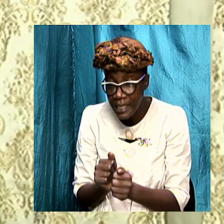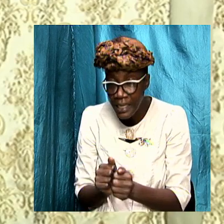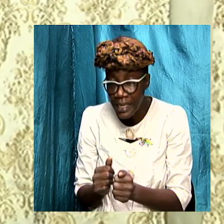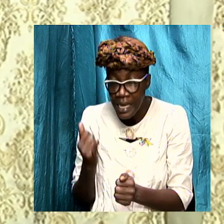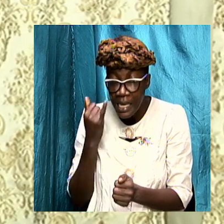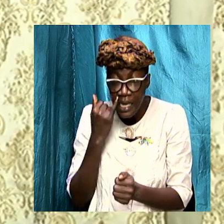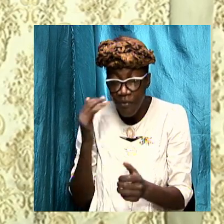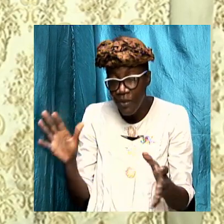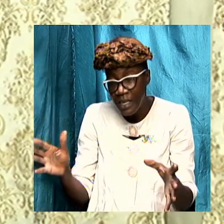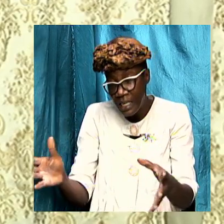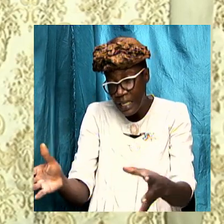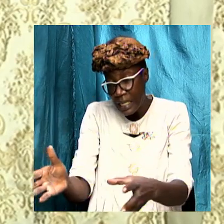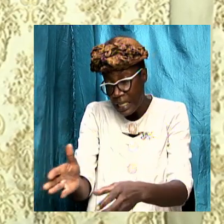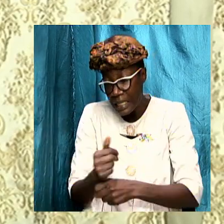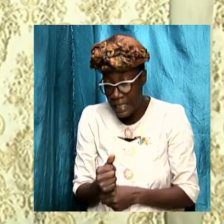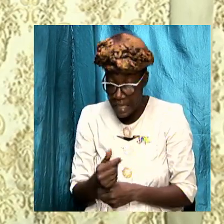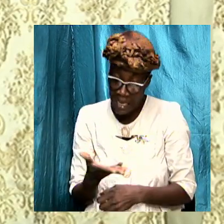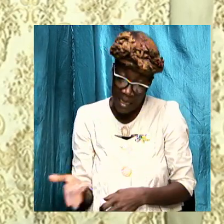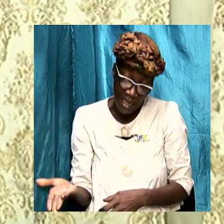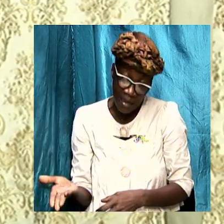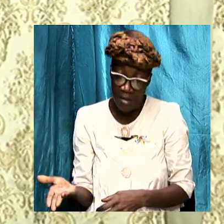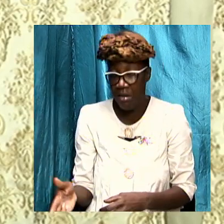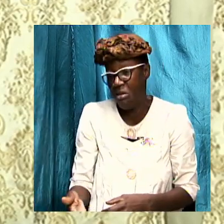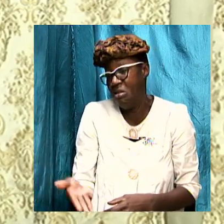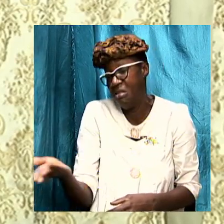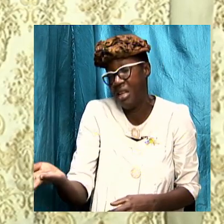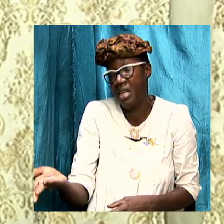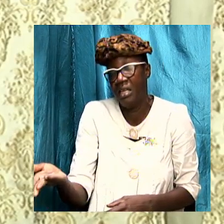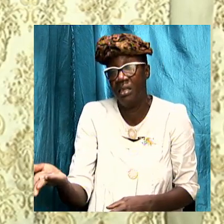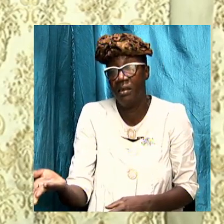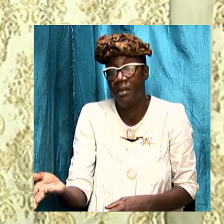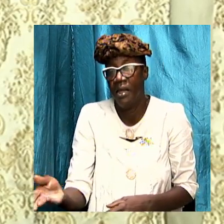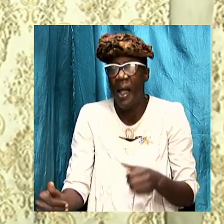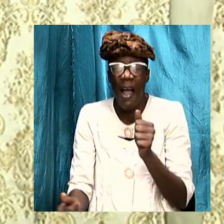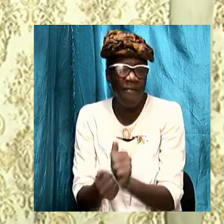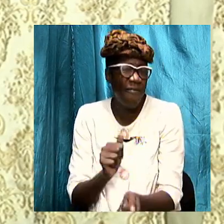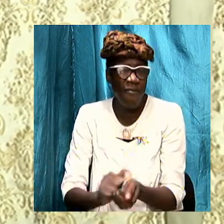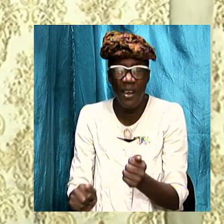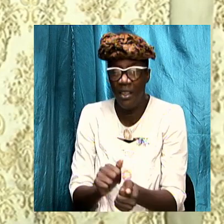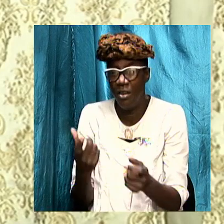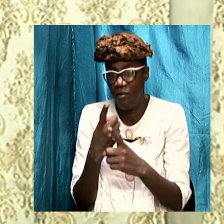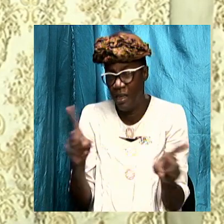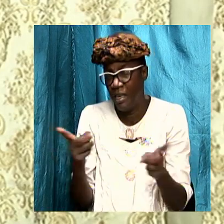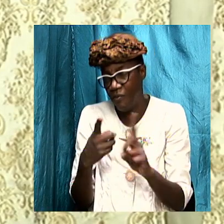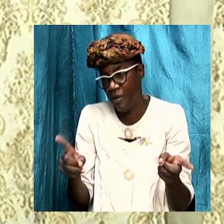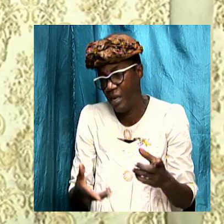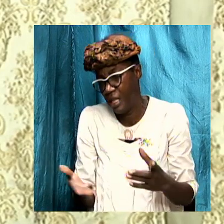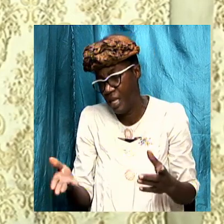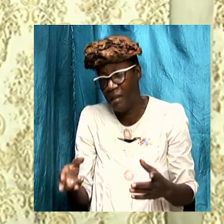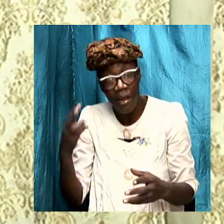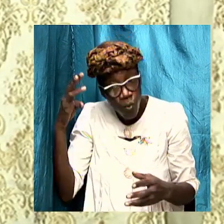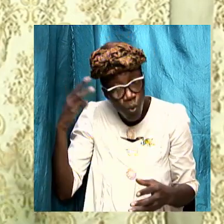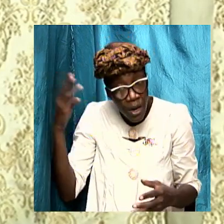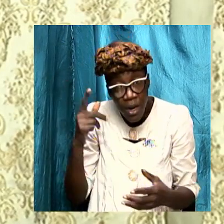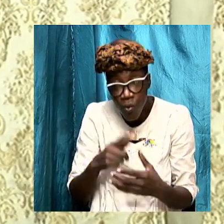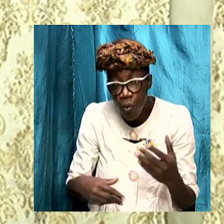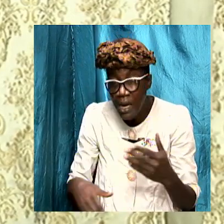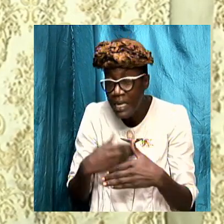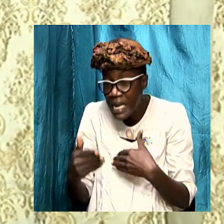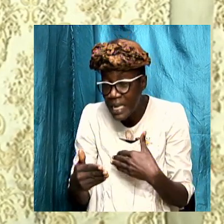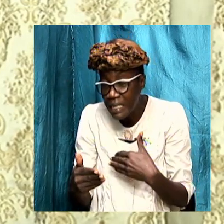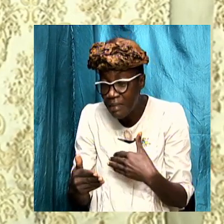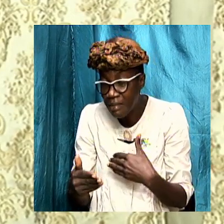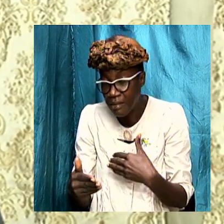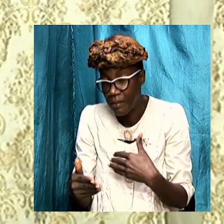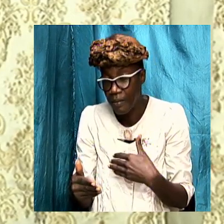this and should not take that and fighting over different things and wondering what's next and arguing over